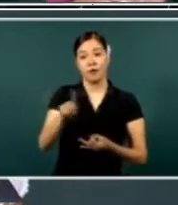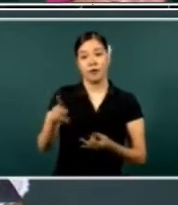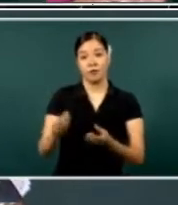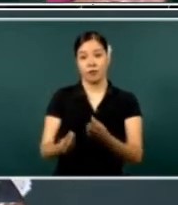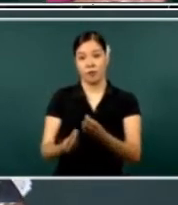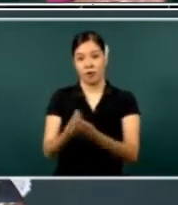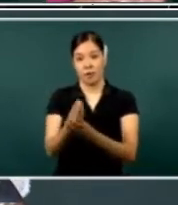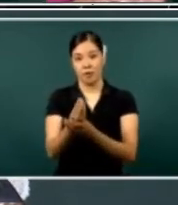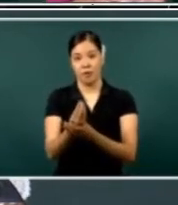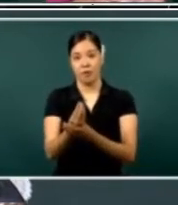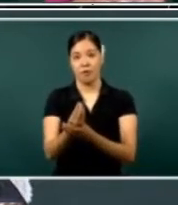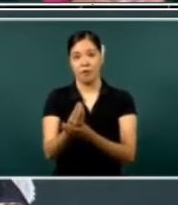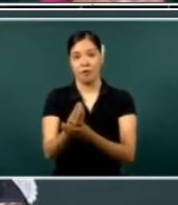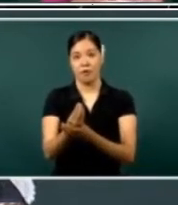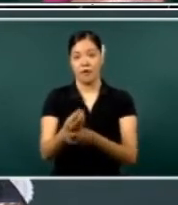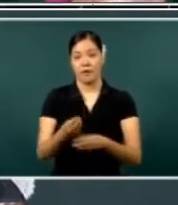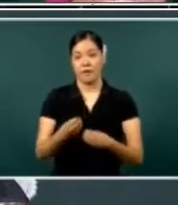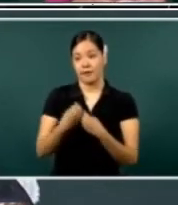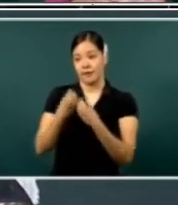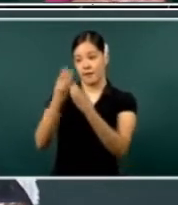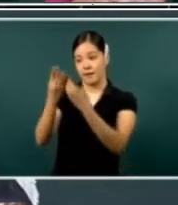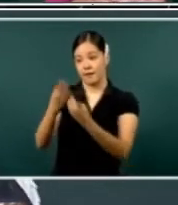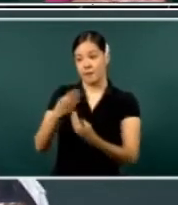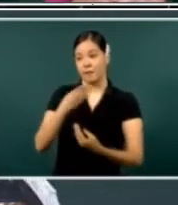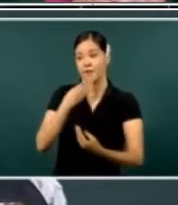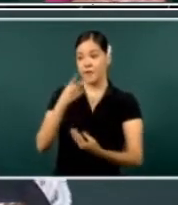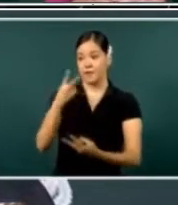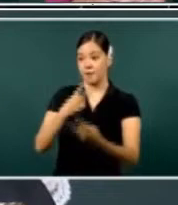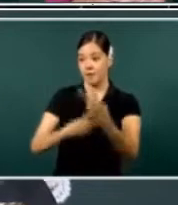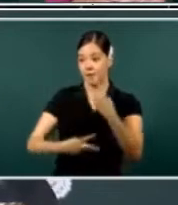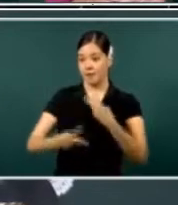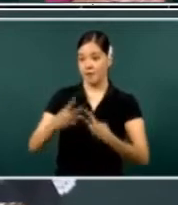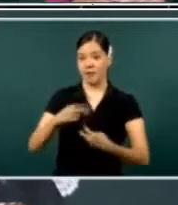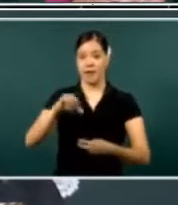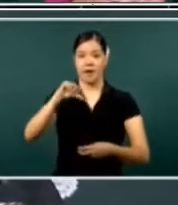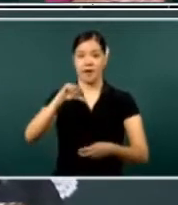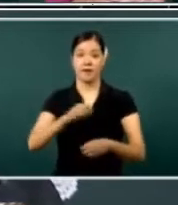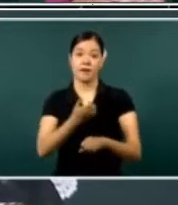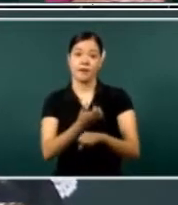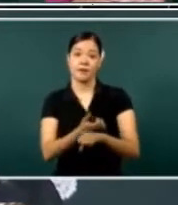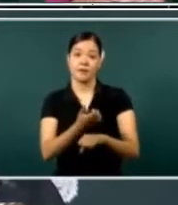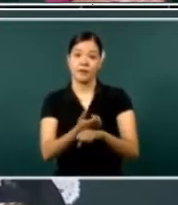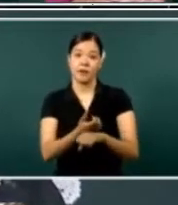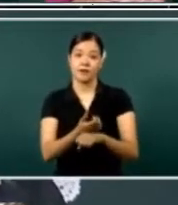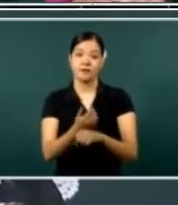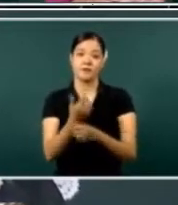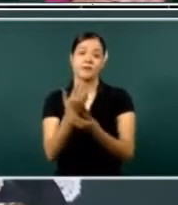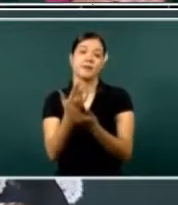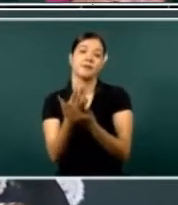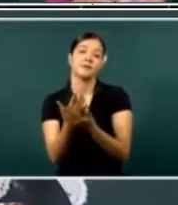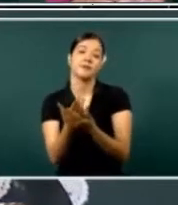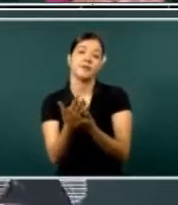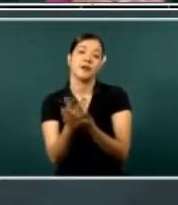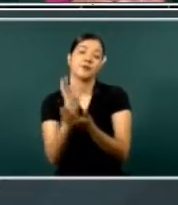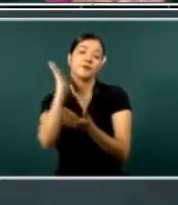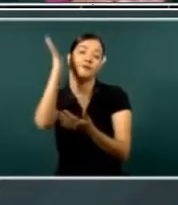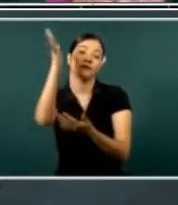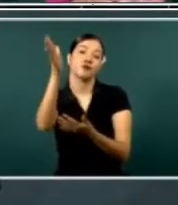and Pueblo Nuevo. And, uh, they're cordially inviting you to our, uh, uh,